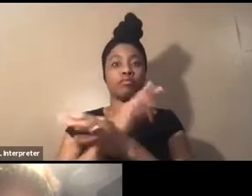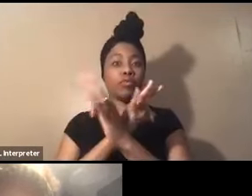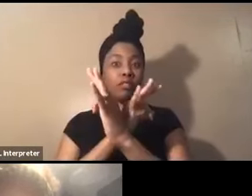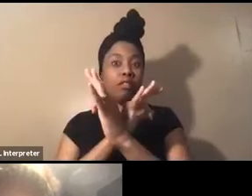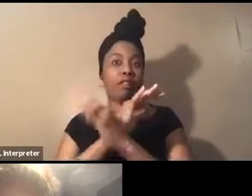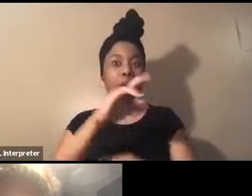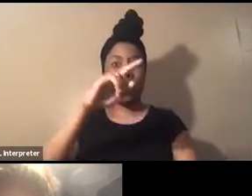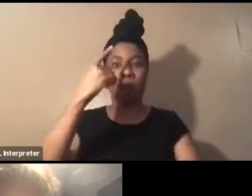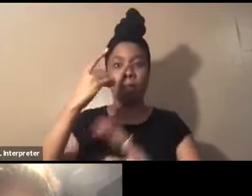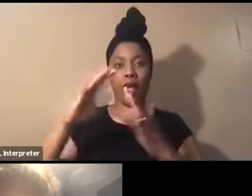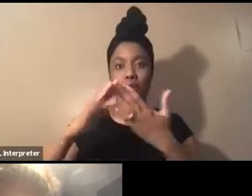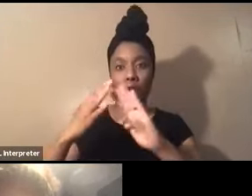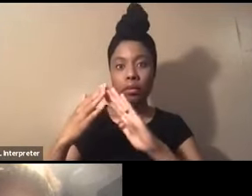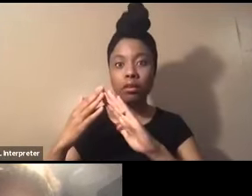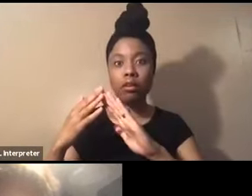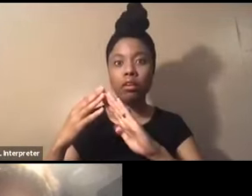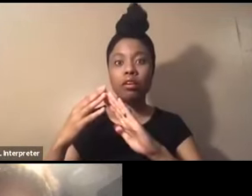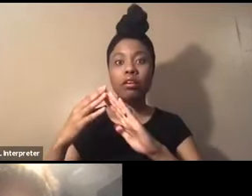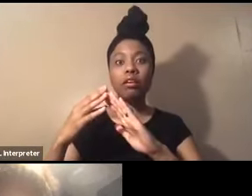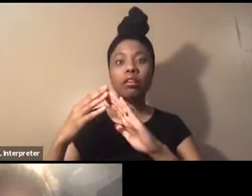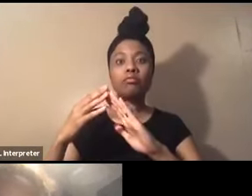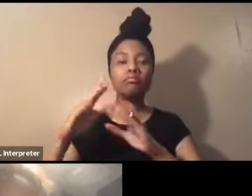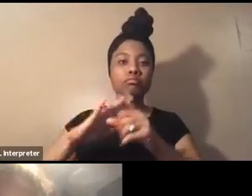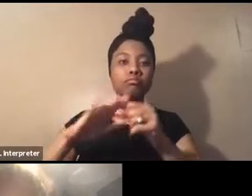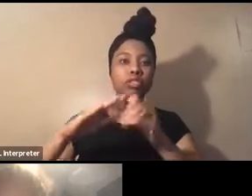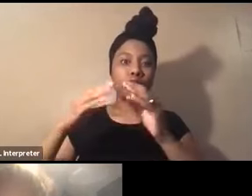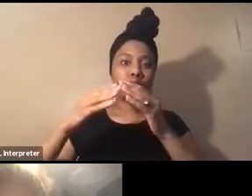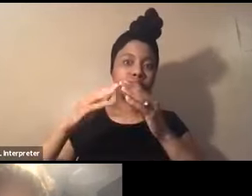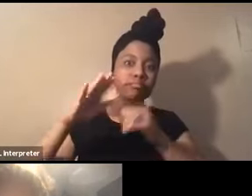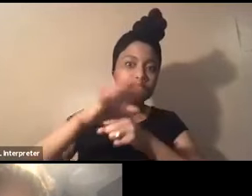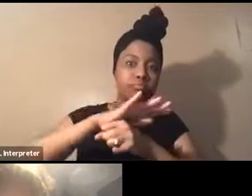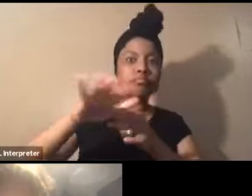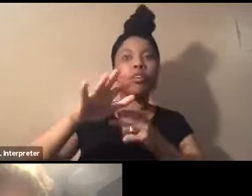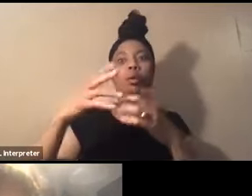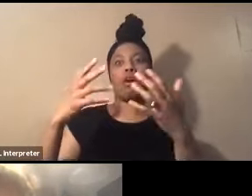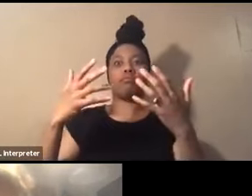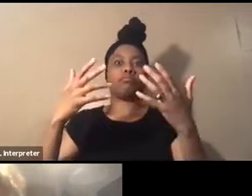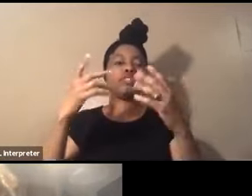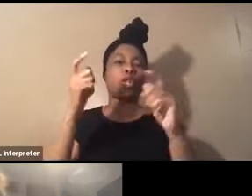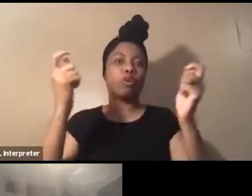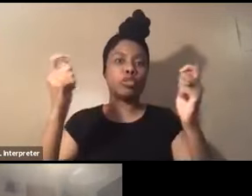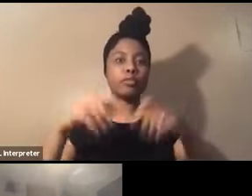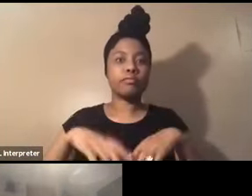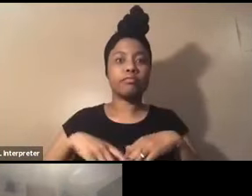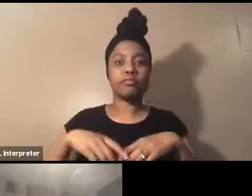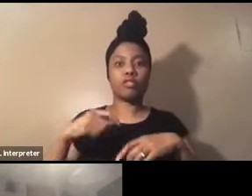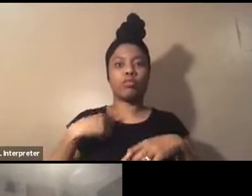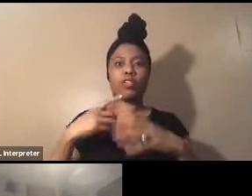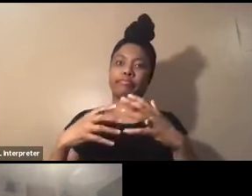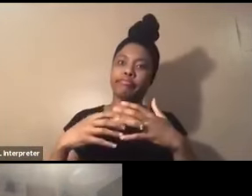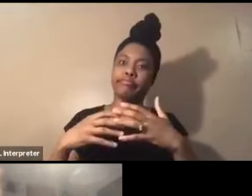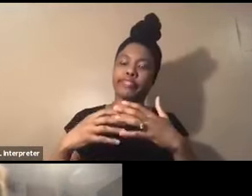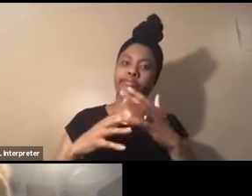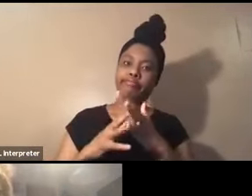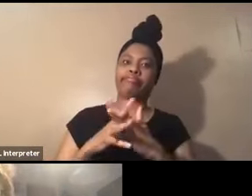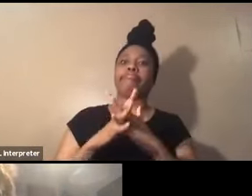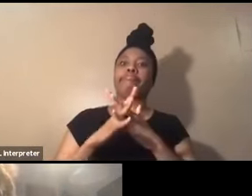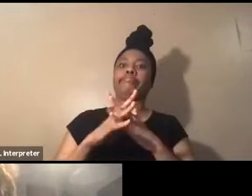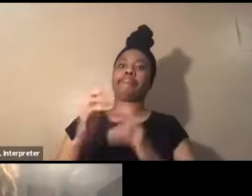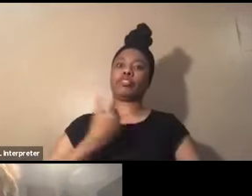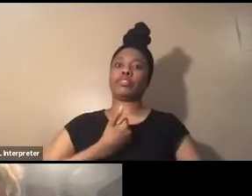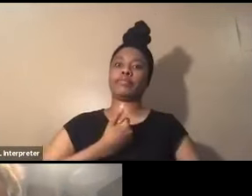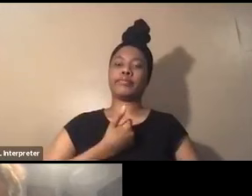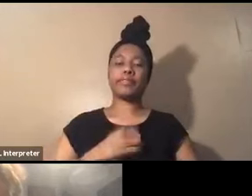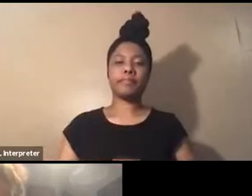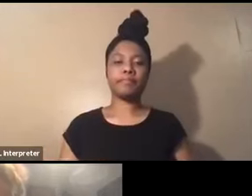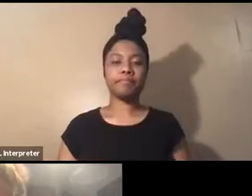black community. It's never been a citywide celebration. It feels like it's always kind of been something that we've organically put together ourselves. Um,